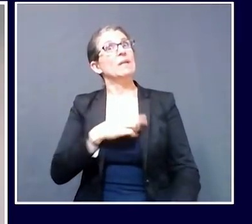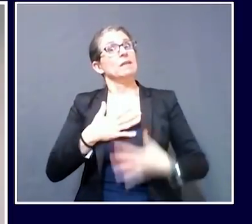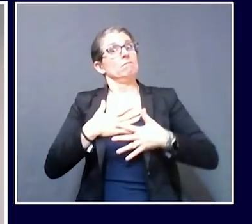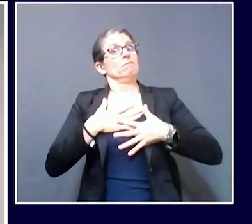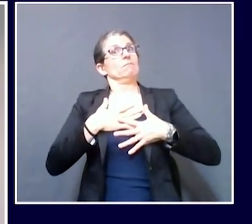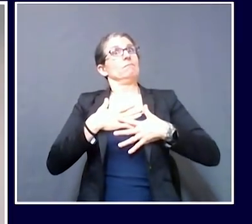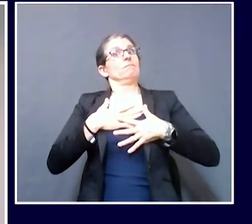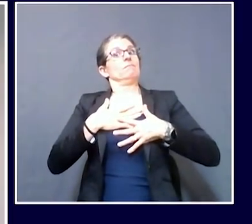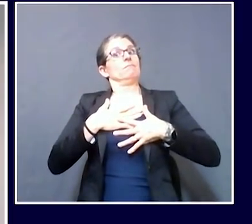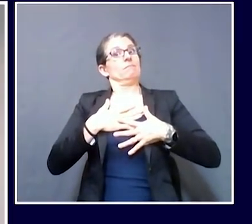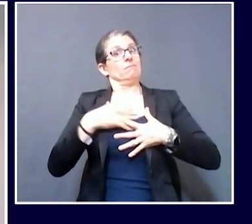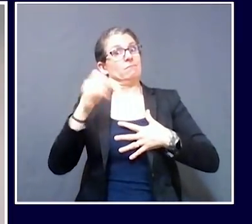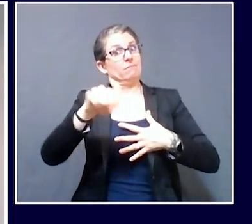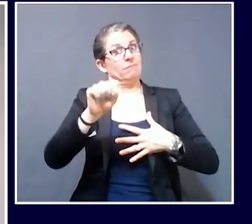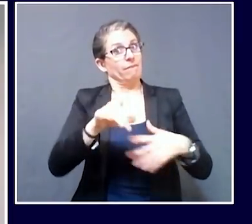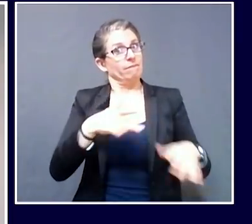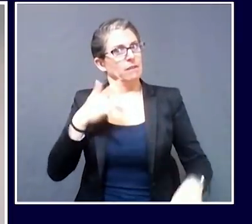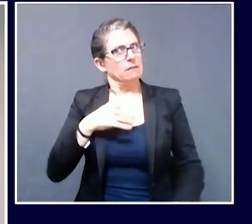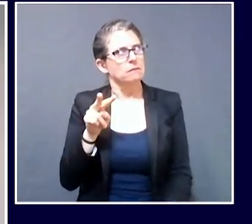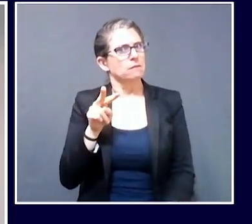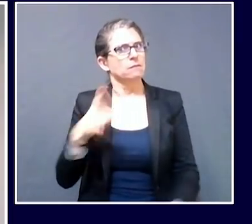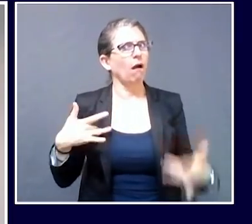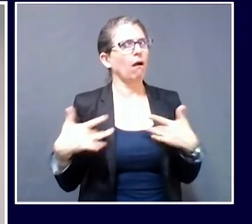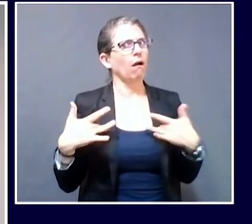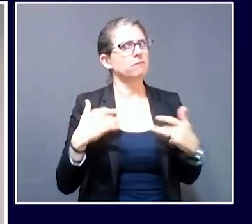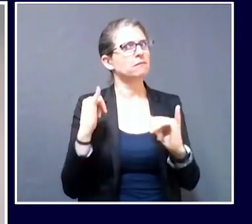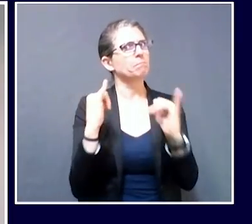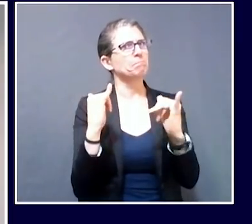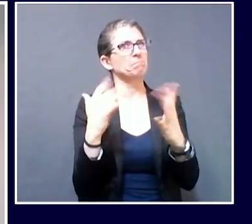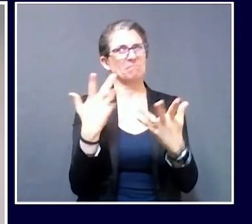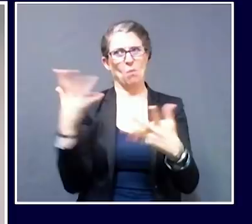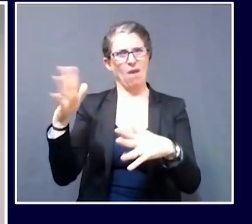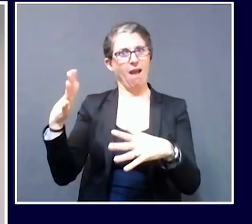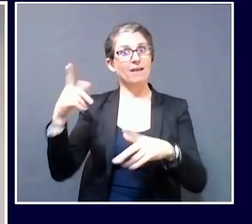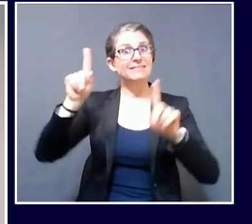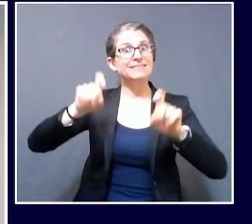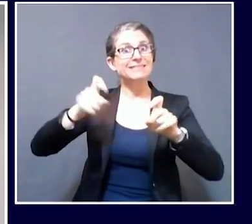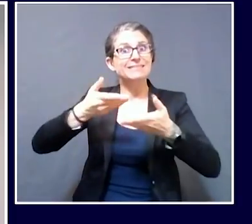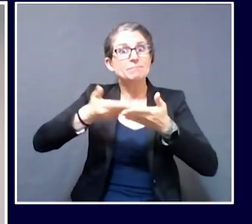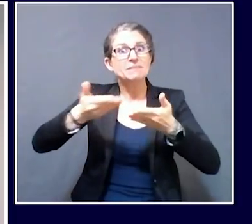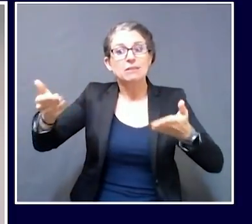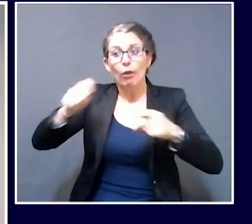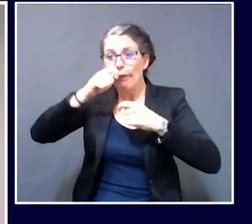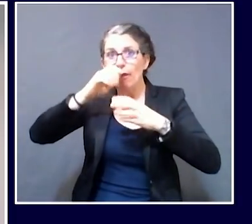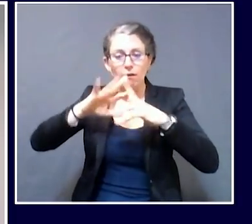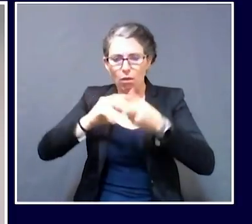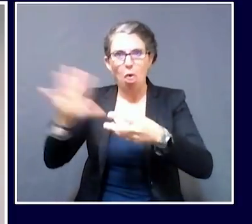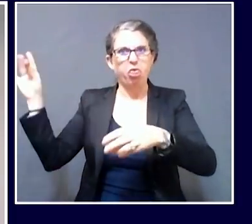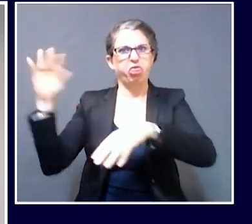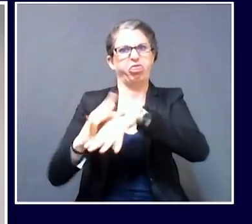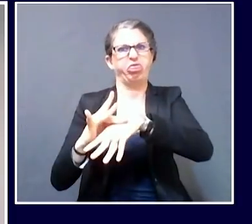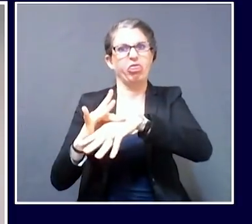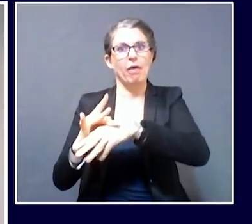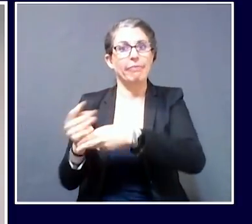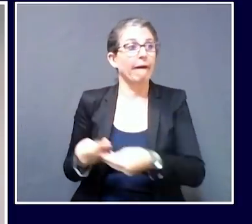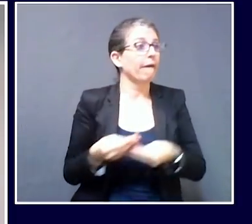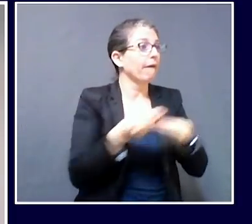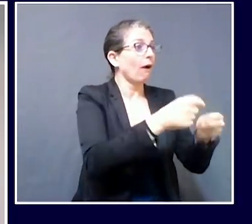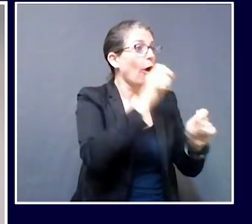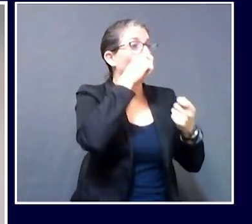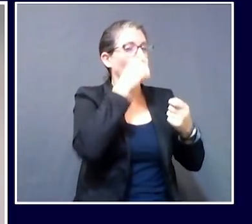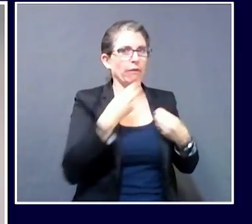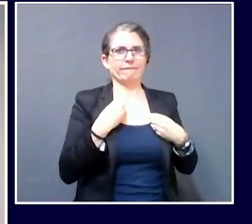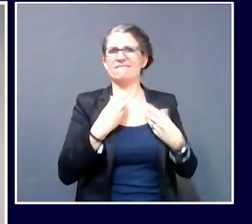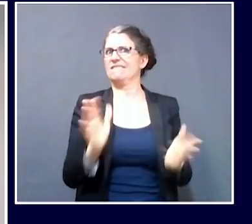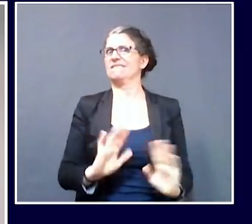maintain the integrity. But as you also noted, that they would be able to go into much more detail about that. In